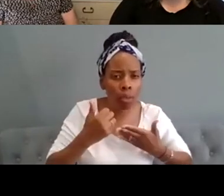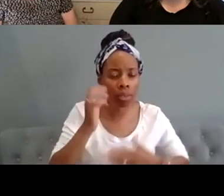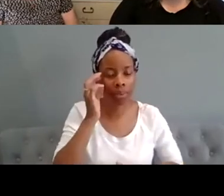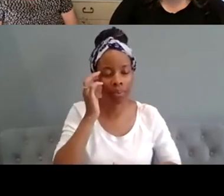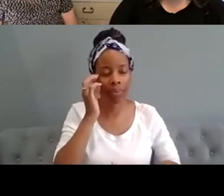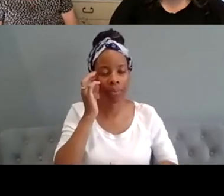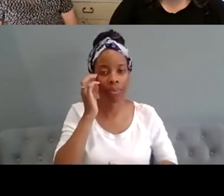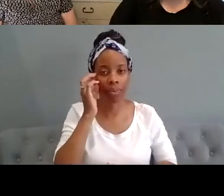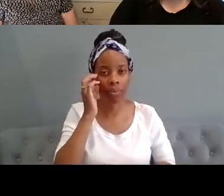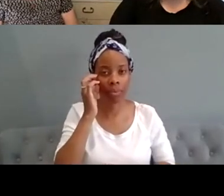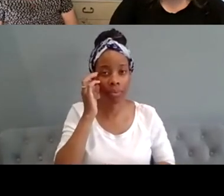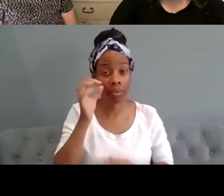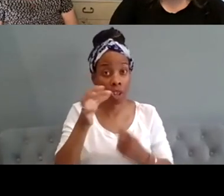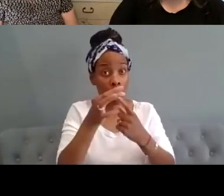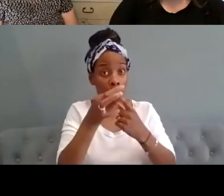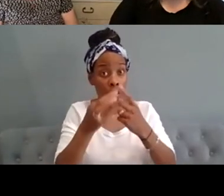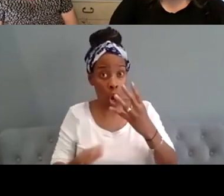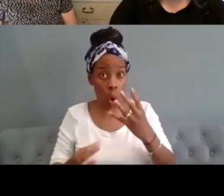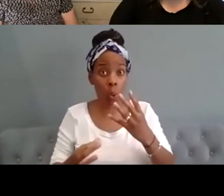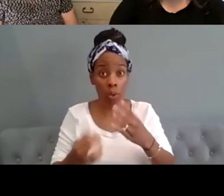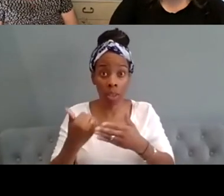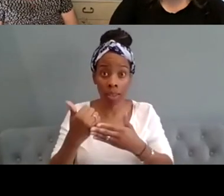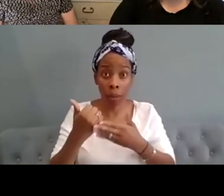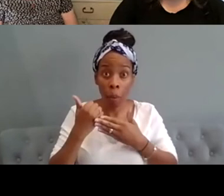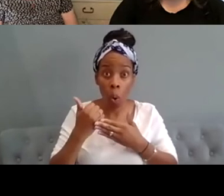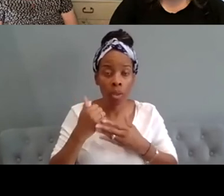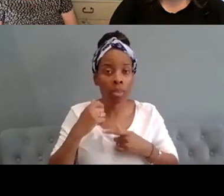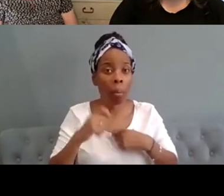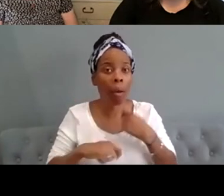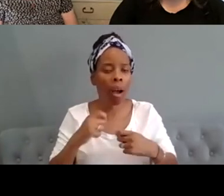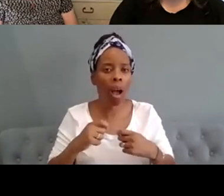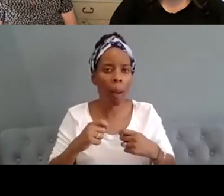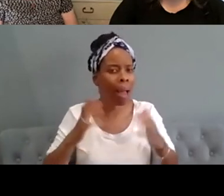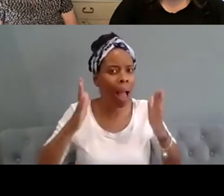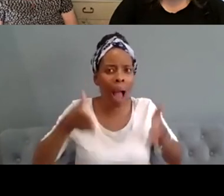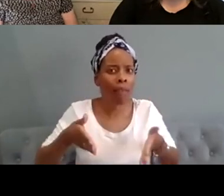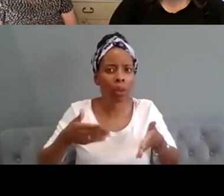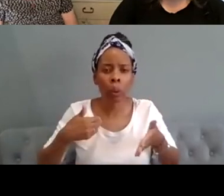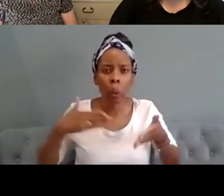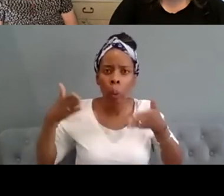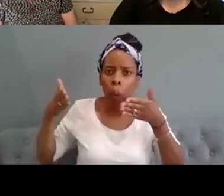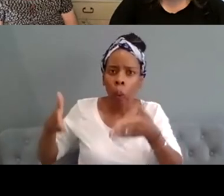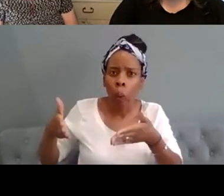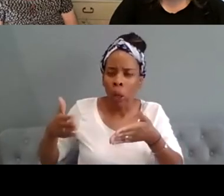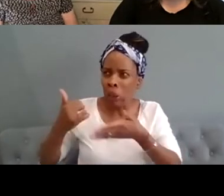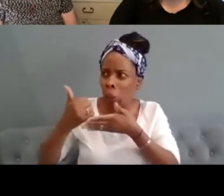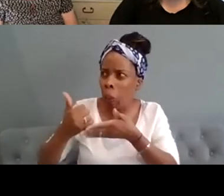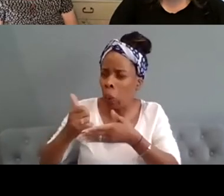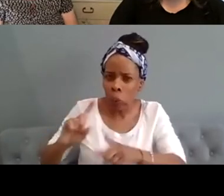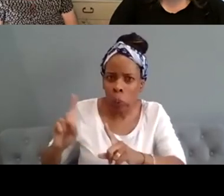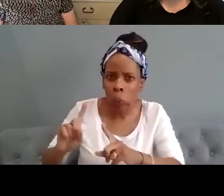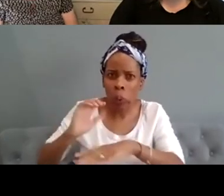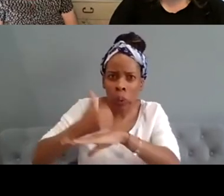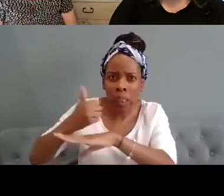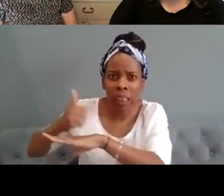that's um enables you to not have to think so much about support and about all the things that you can't do